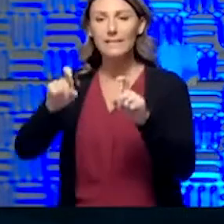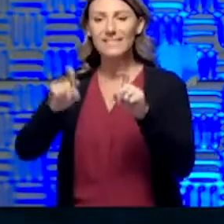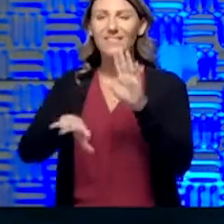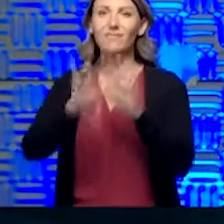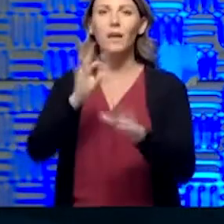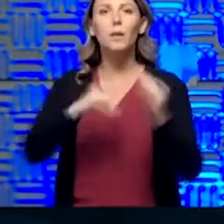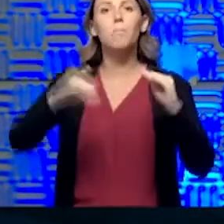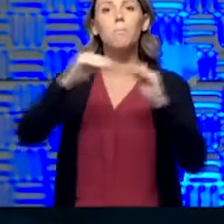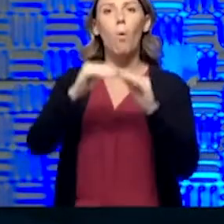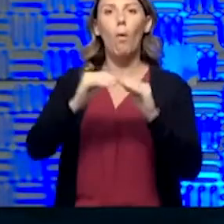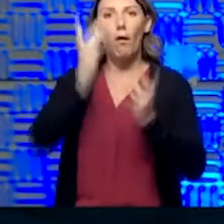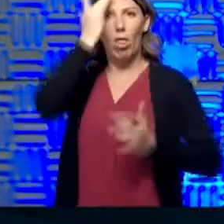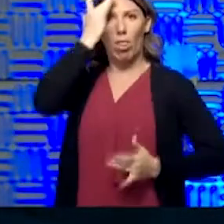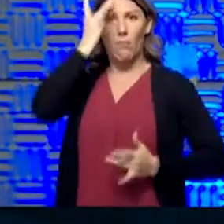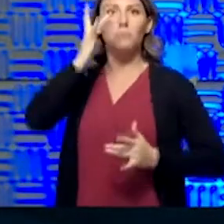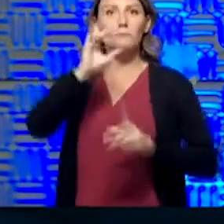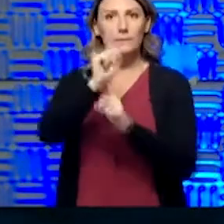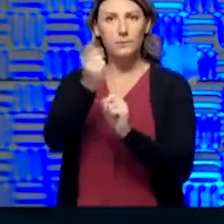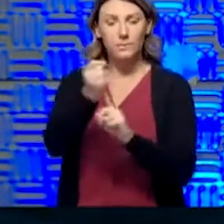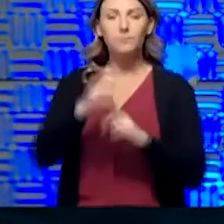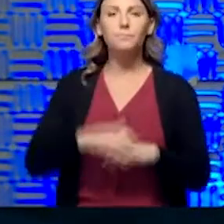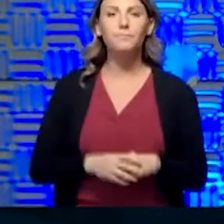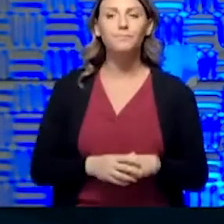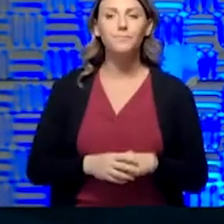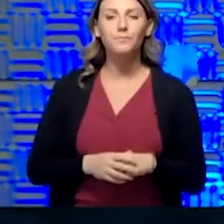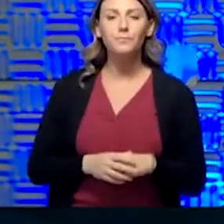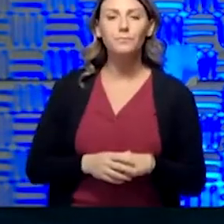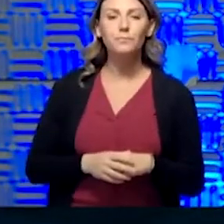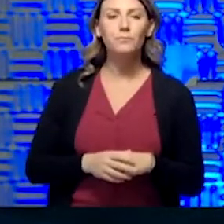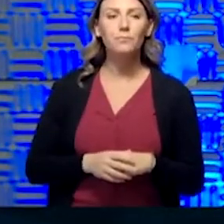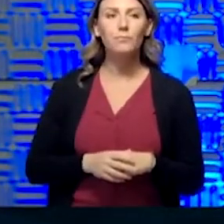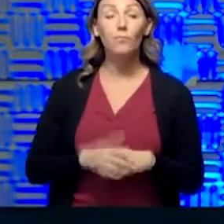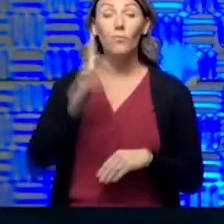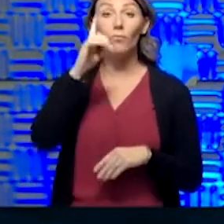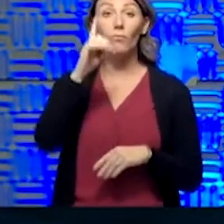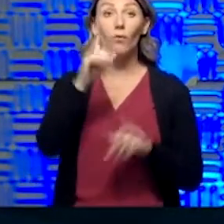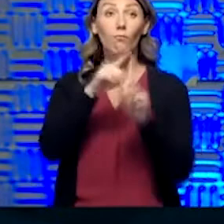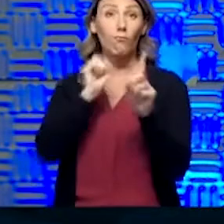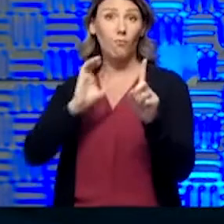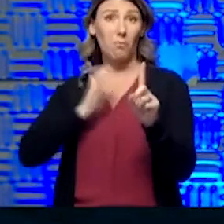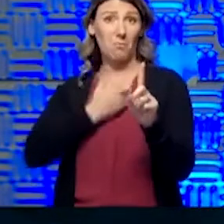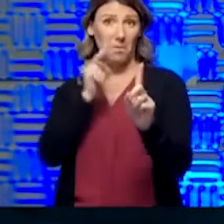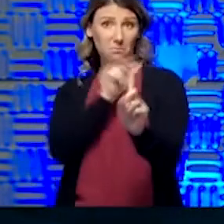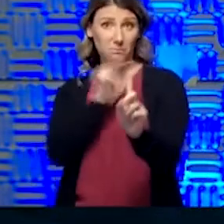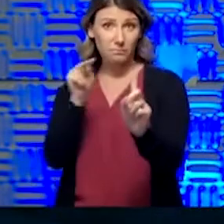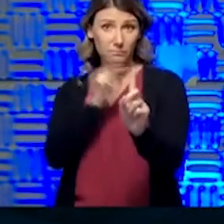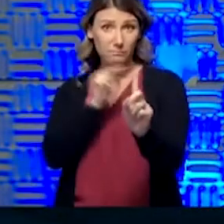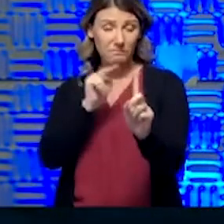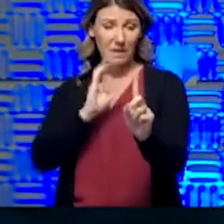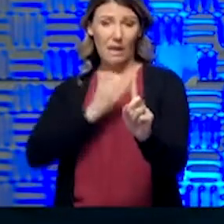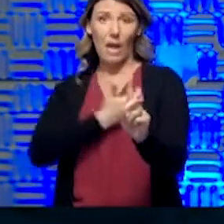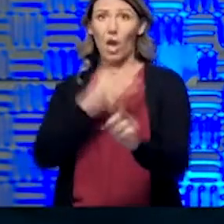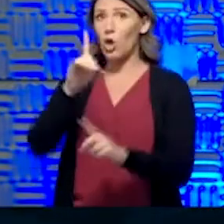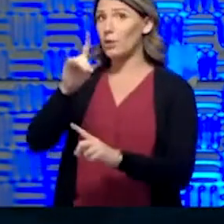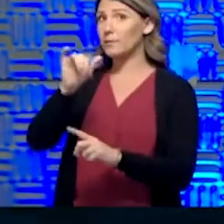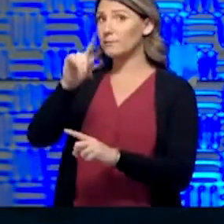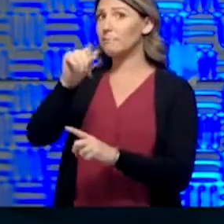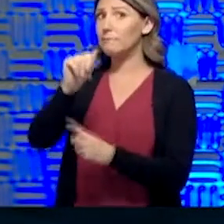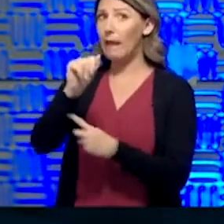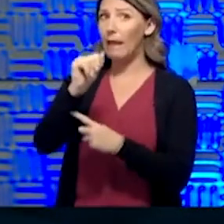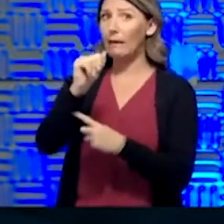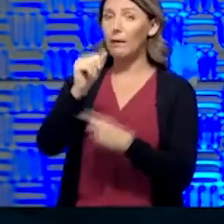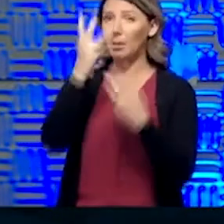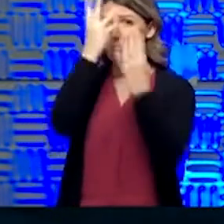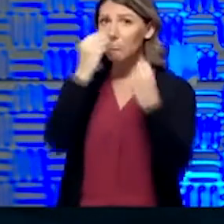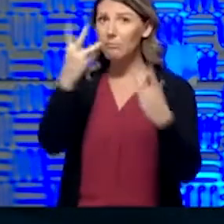and yet it looks to us like from our epidemiologic data statewide that we peaked out on about the 17th